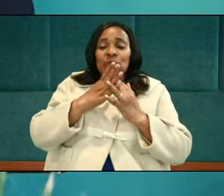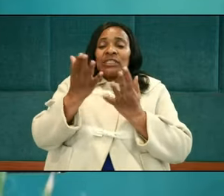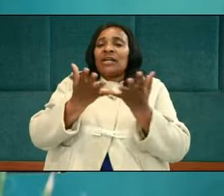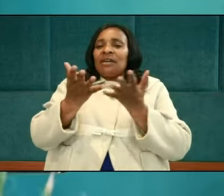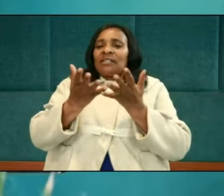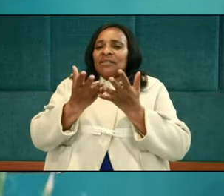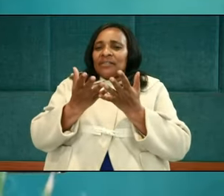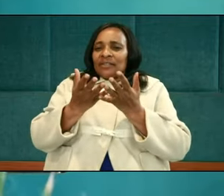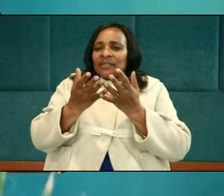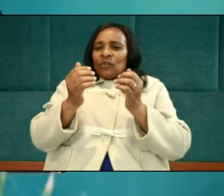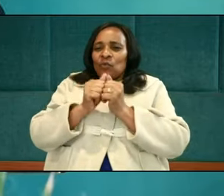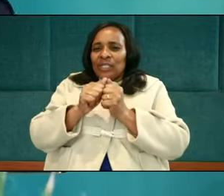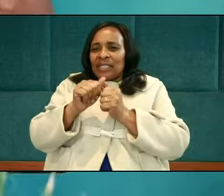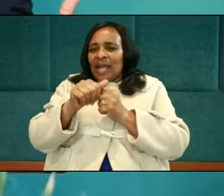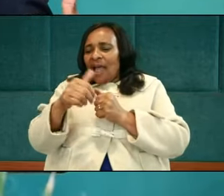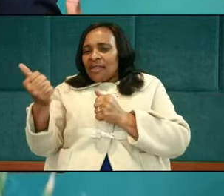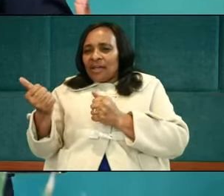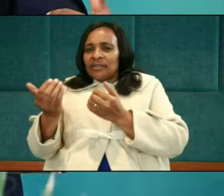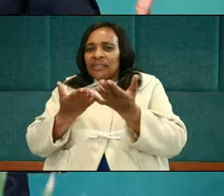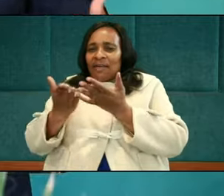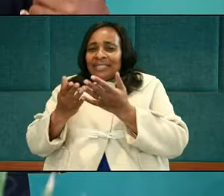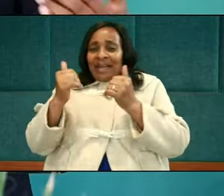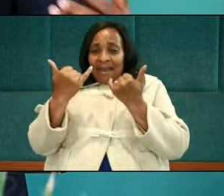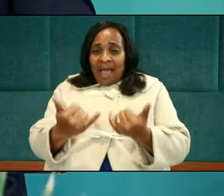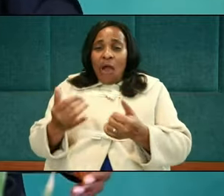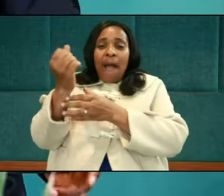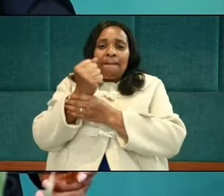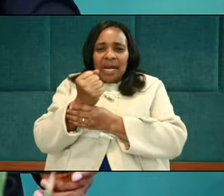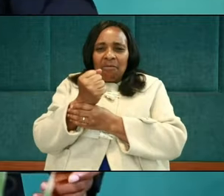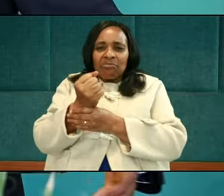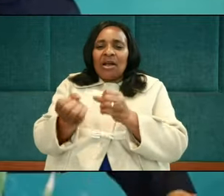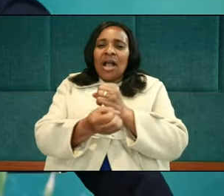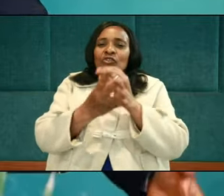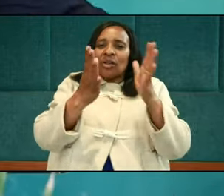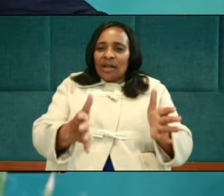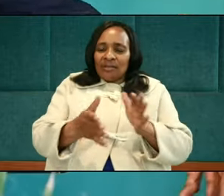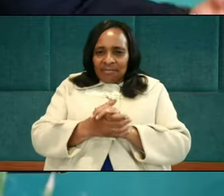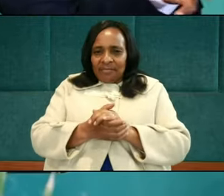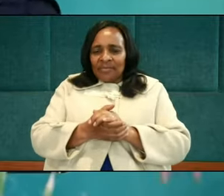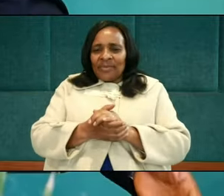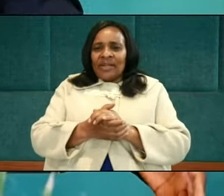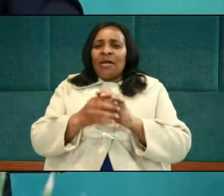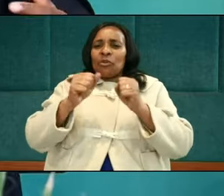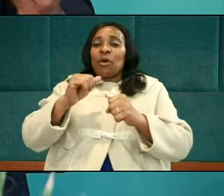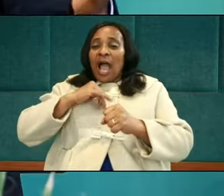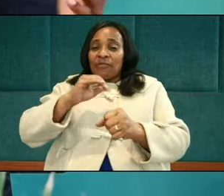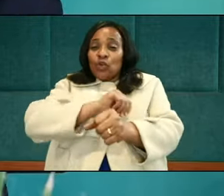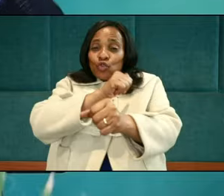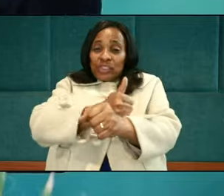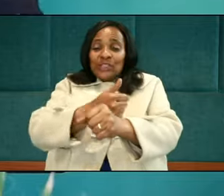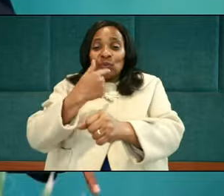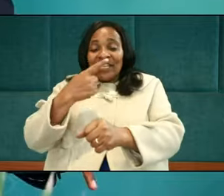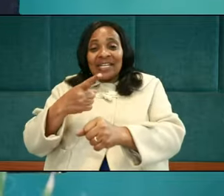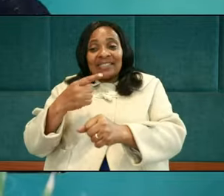and Lot's servants. Now, Abraham, being as powerful as he was, has had the authority to tell